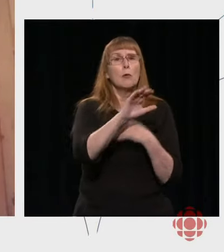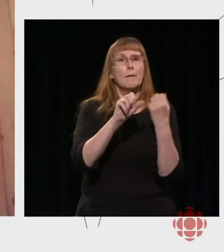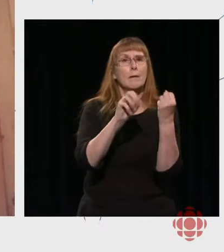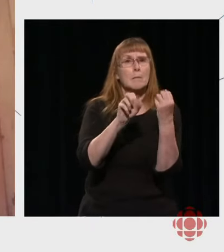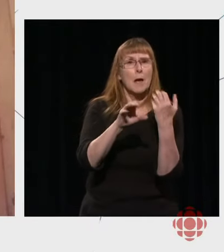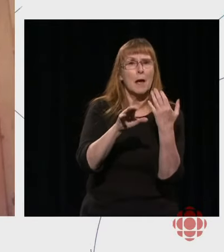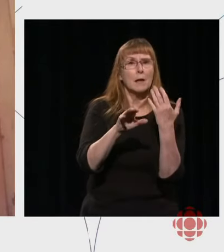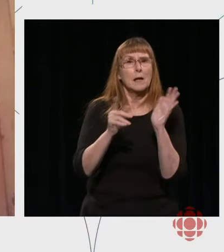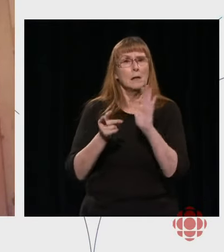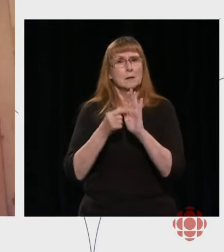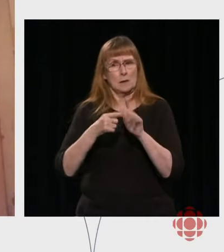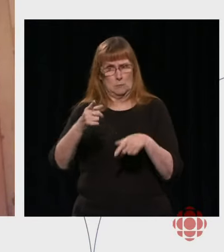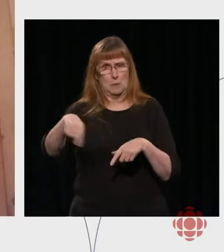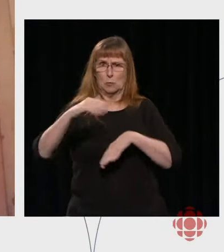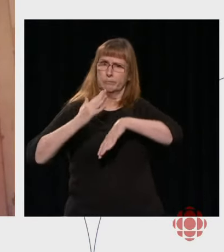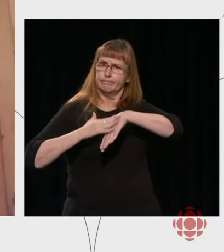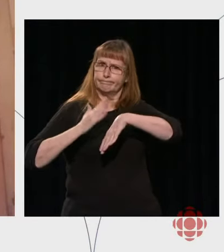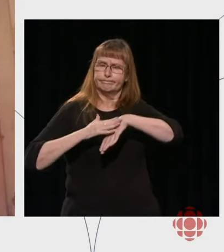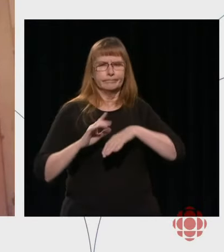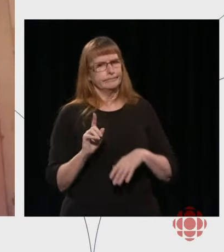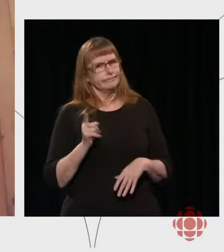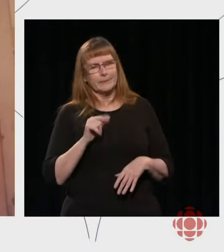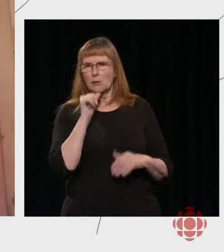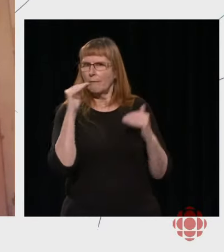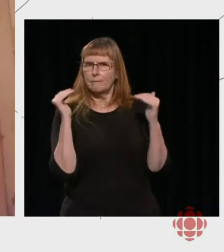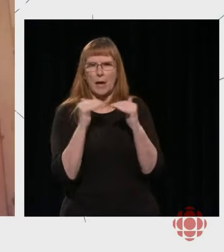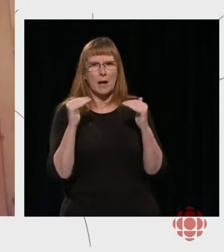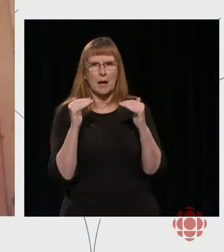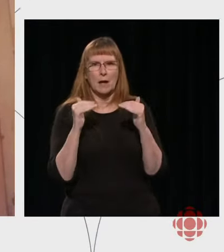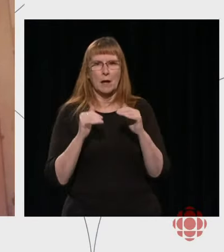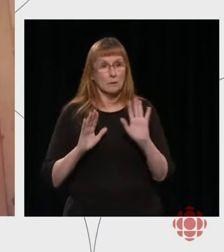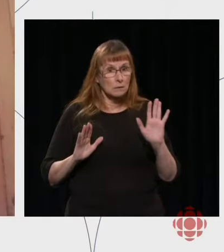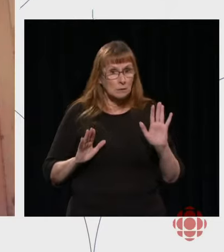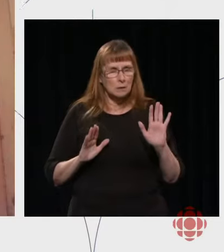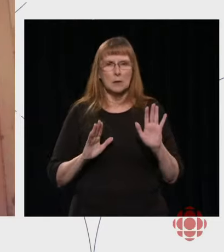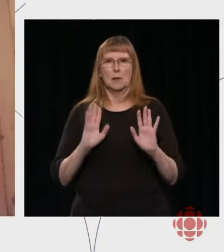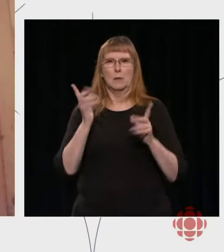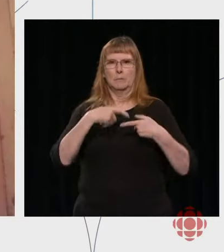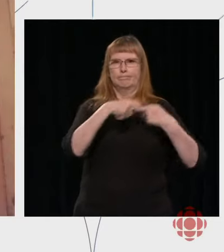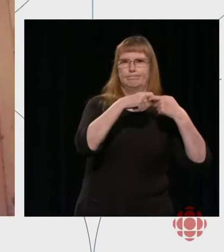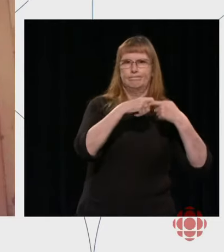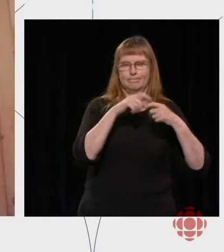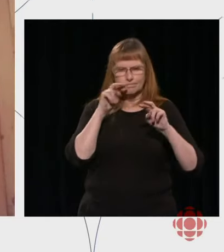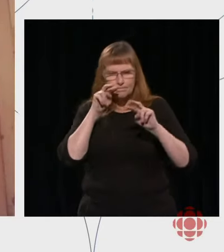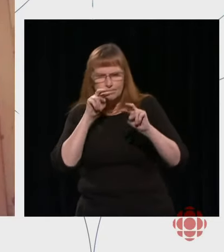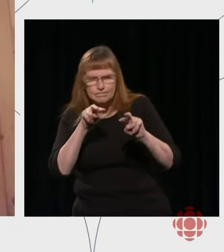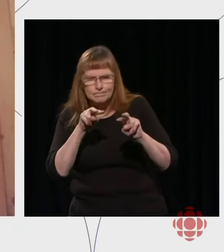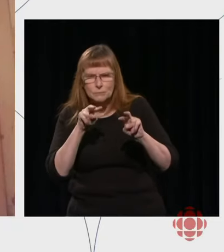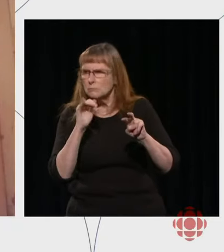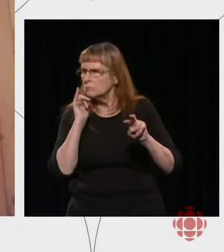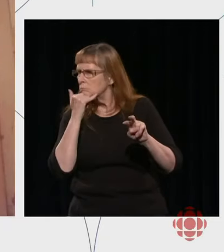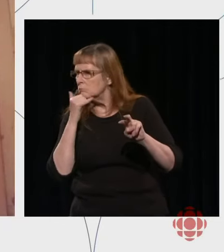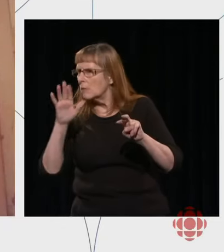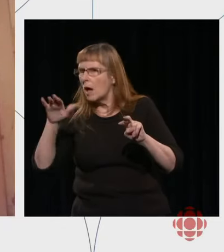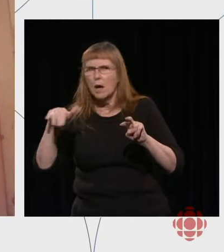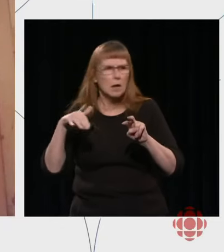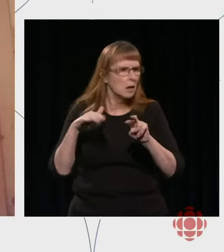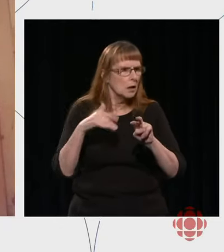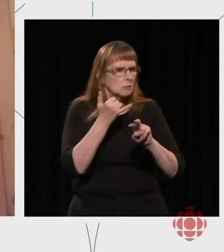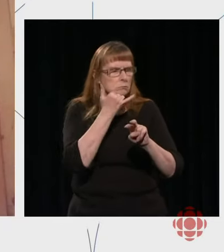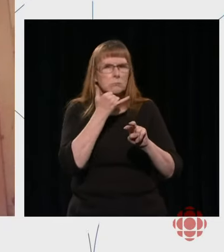we didn't meet the bar, we stop, we think about that, we question it, we review it. We sometimes correct ourselves if we